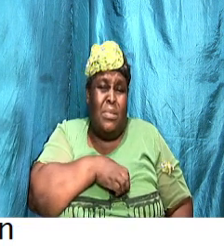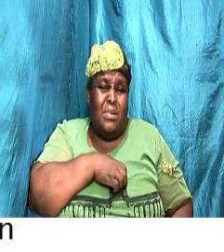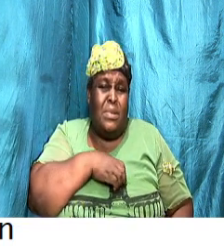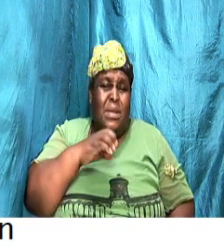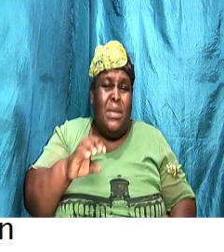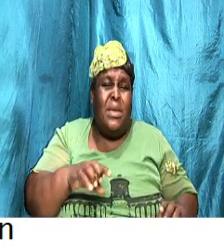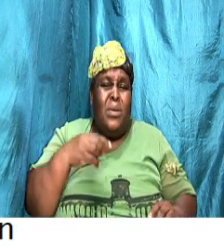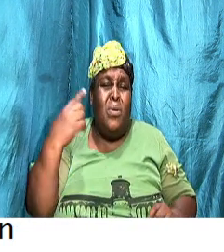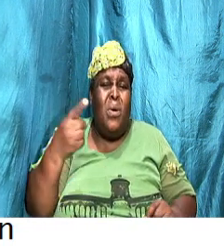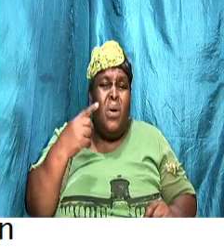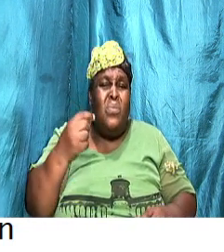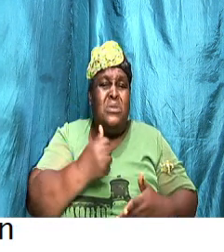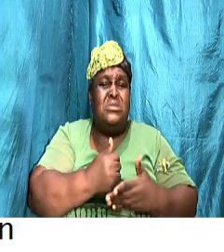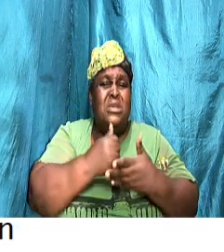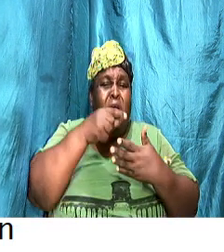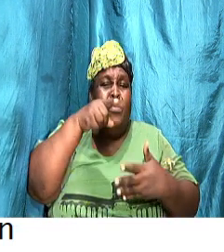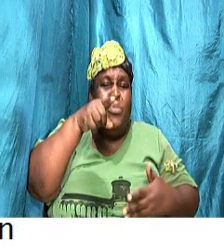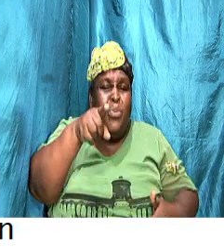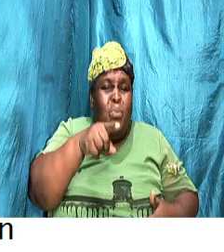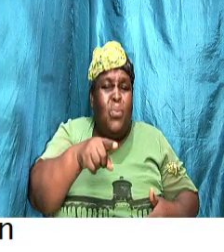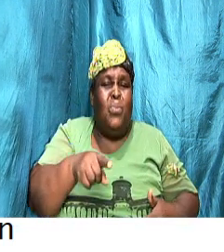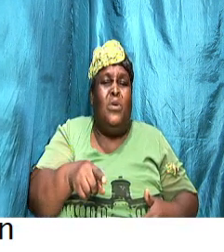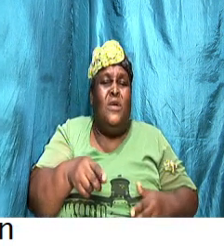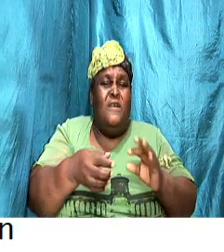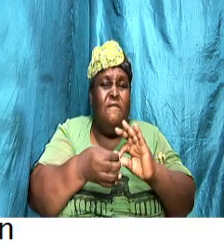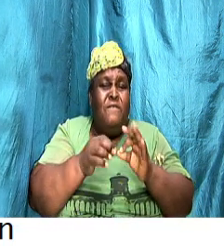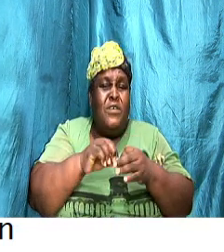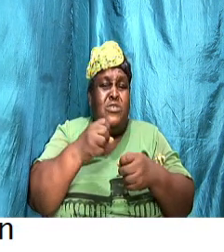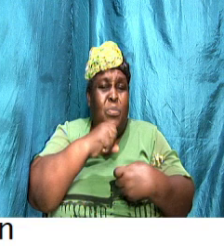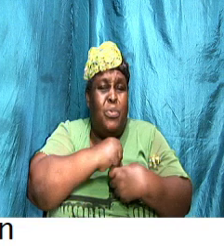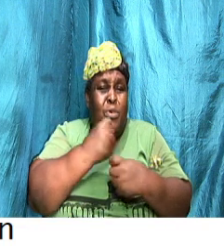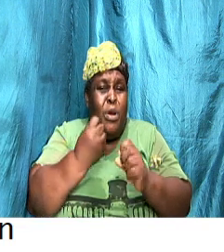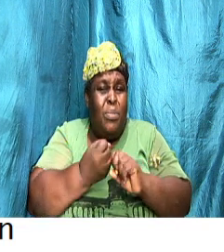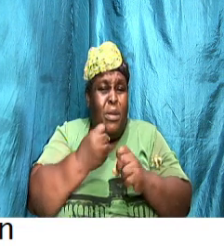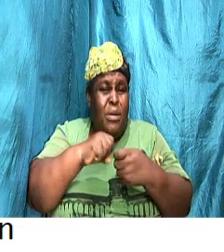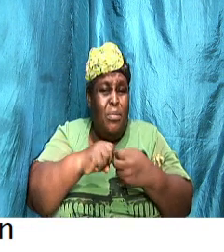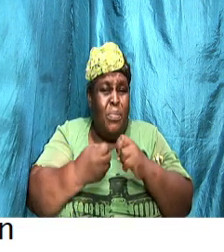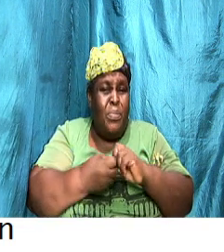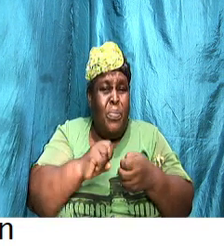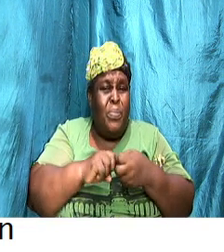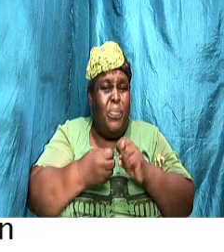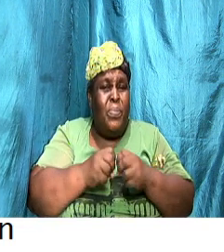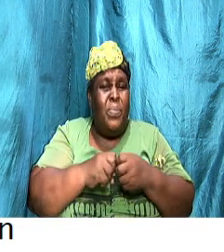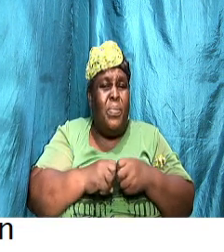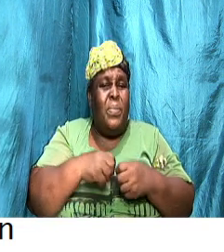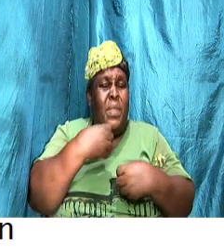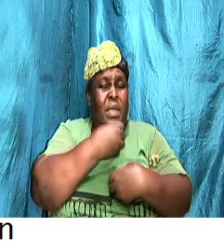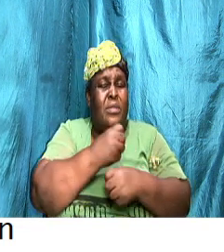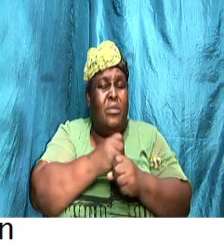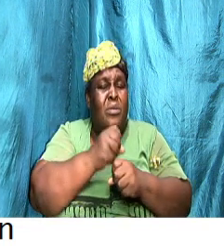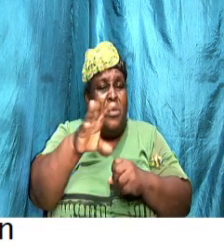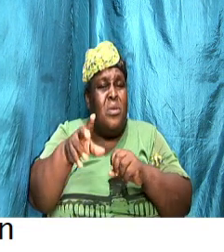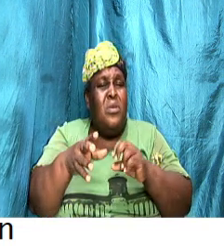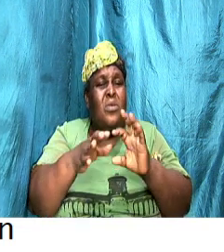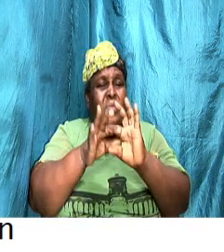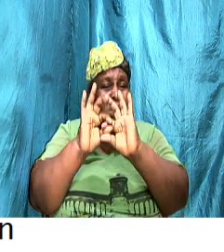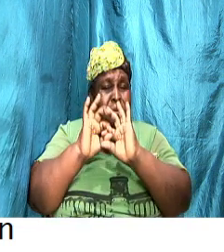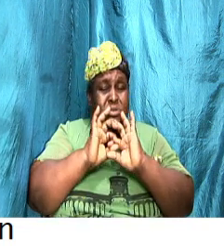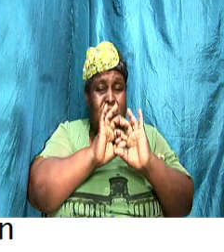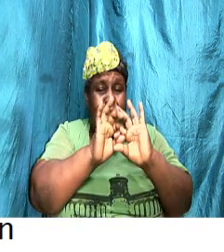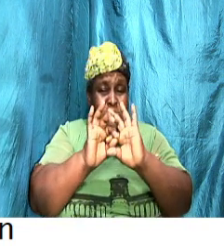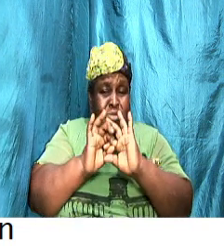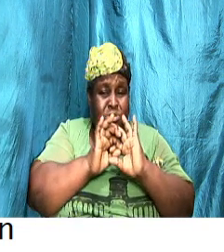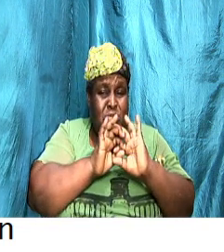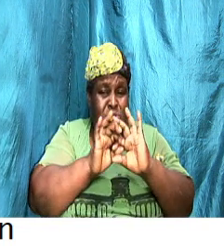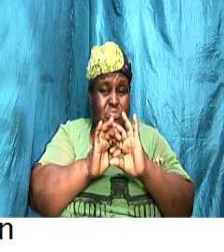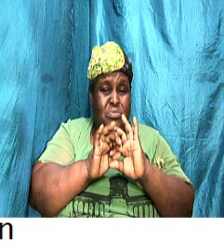can help you validate his or her feelings and let him know that you understand his